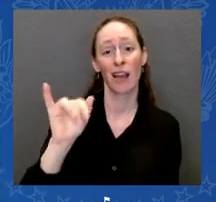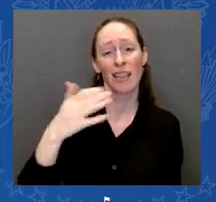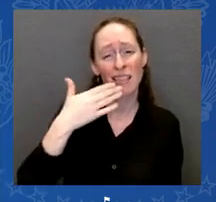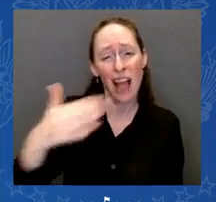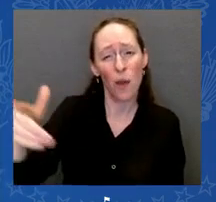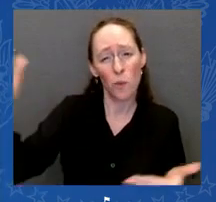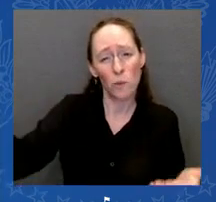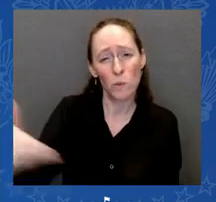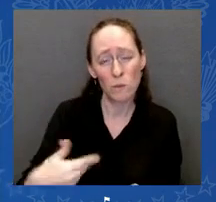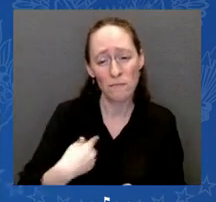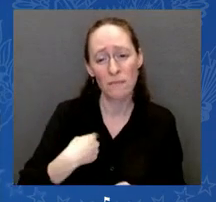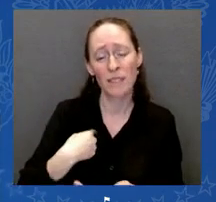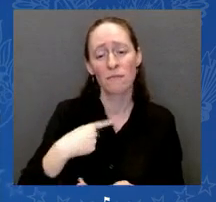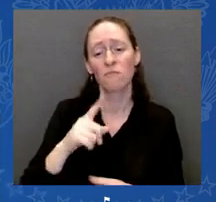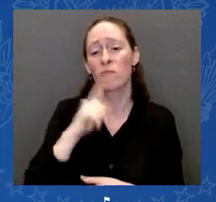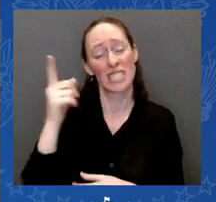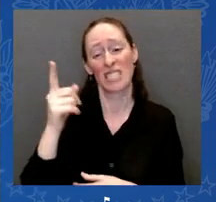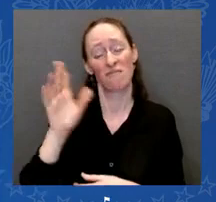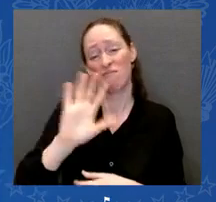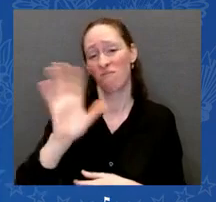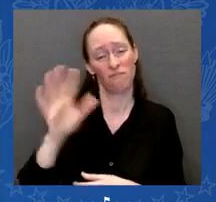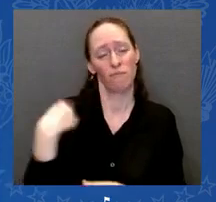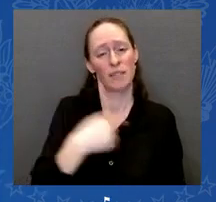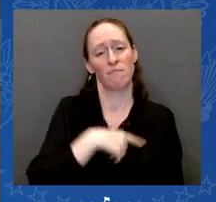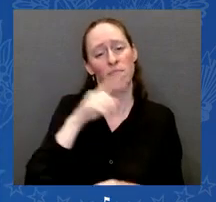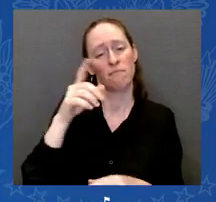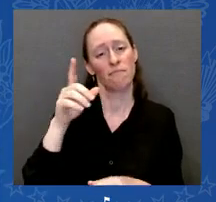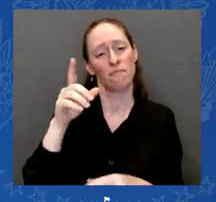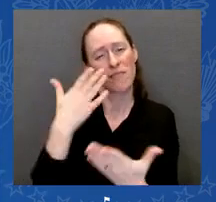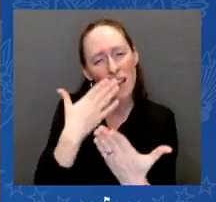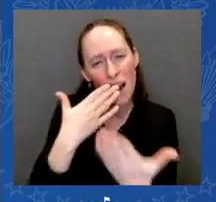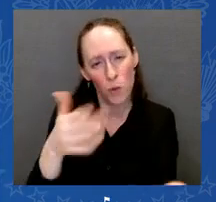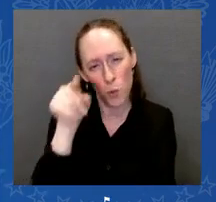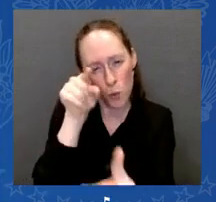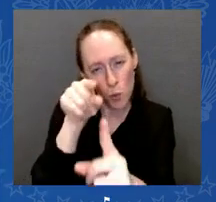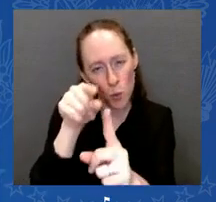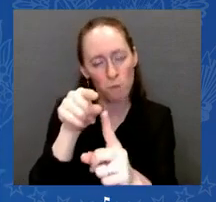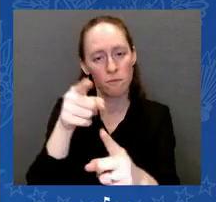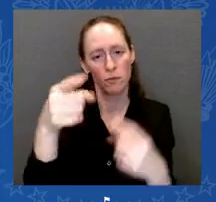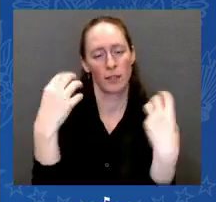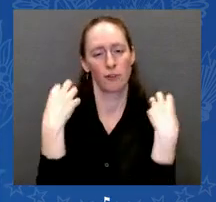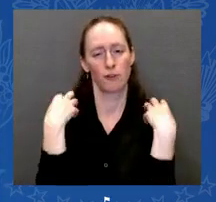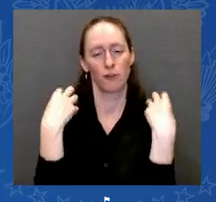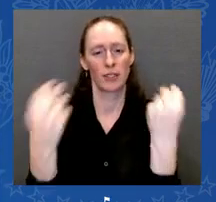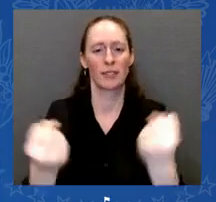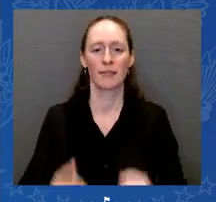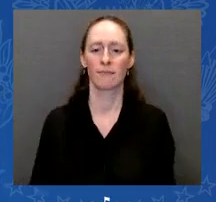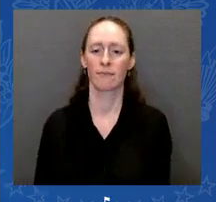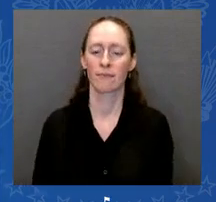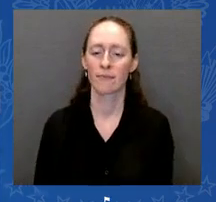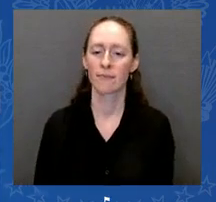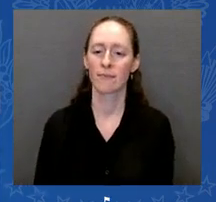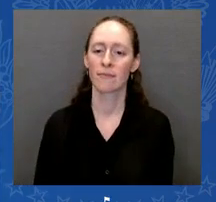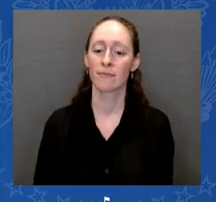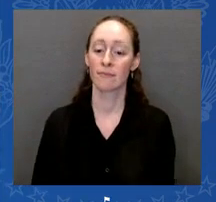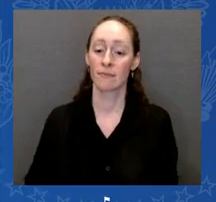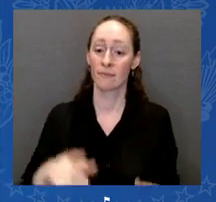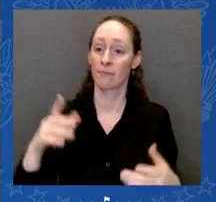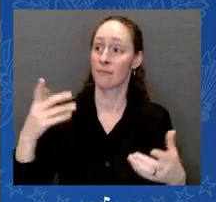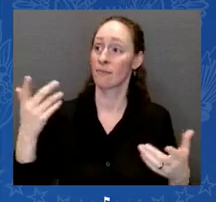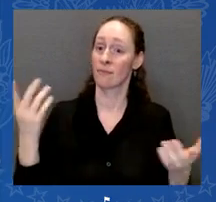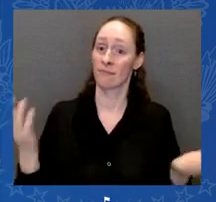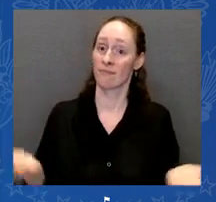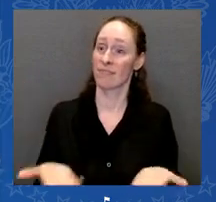Folks, events like this are hard. They're hard for all of you. Because it brings back